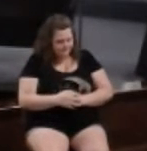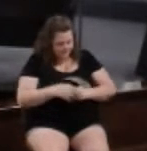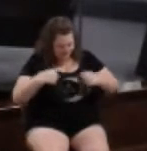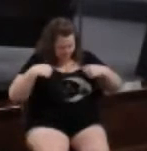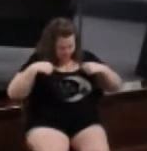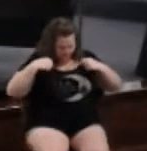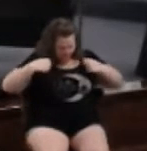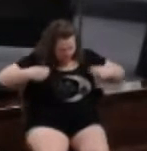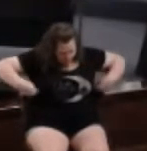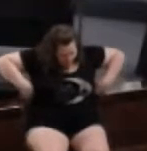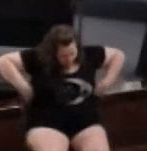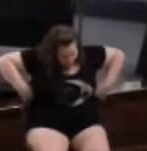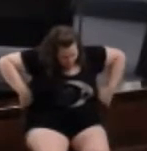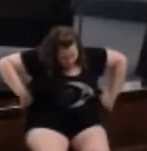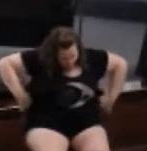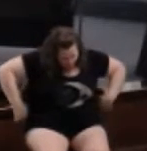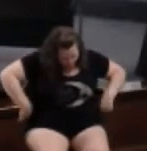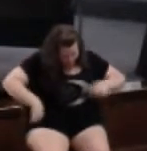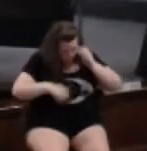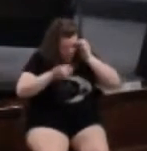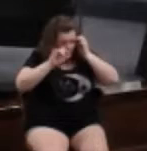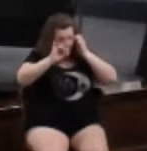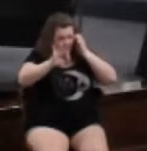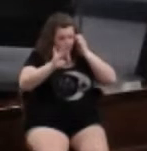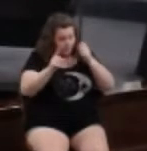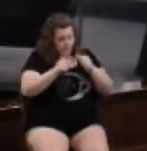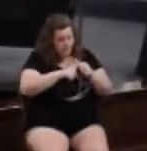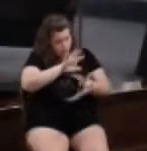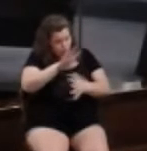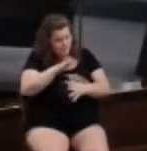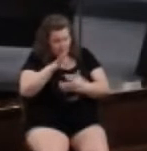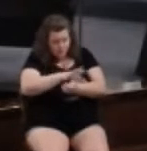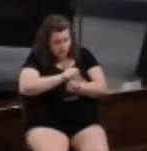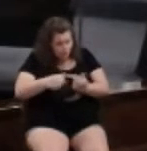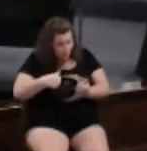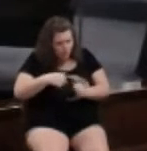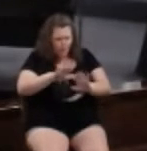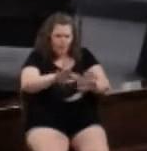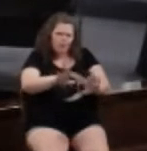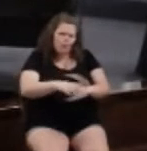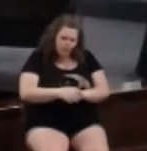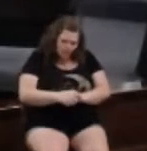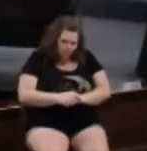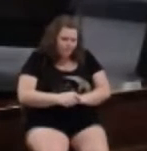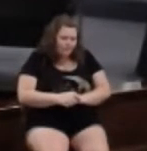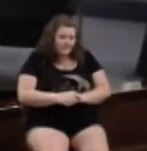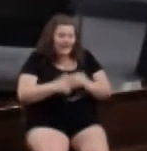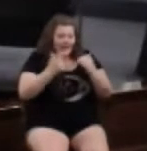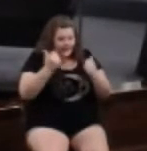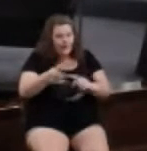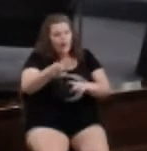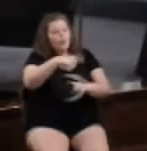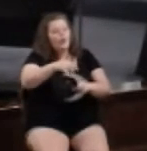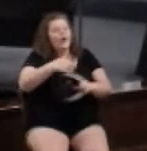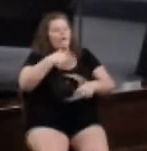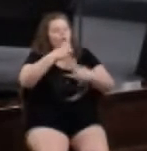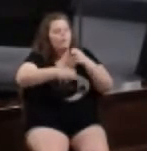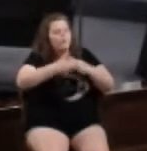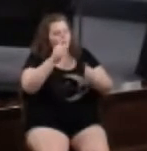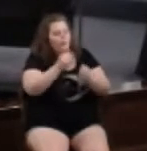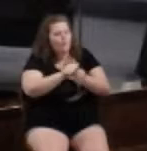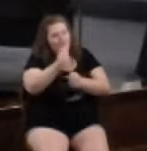If the first storm doesn't destroy us, whoo, hold on, because now you guys got a problem with